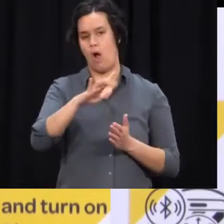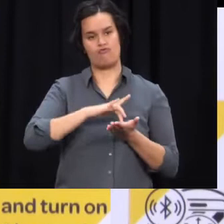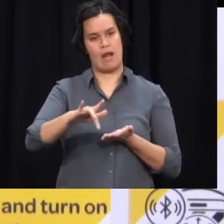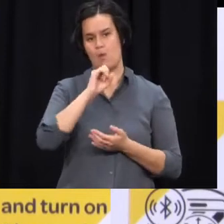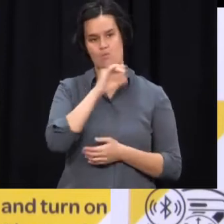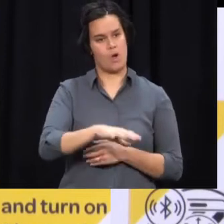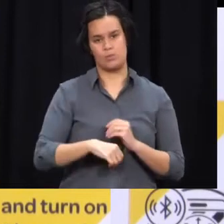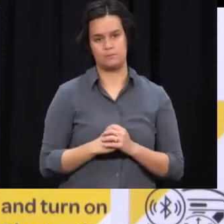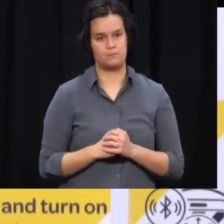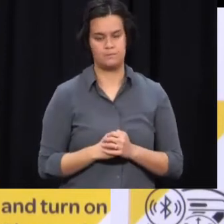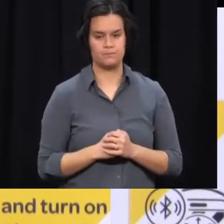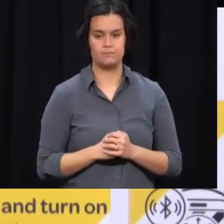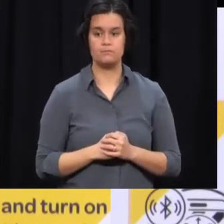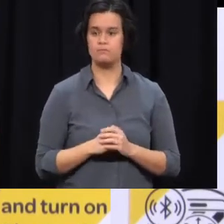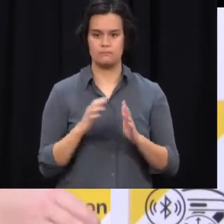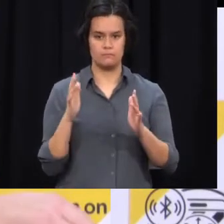can see. Can I just clarify?